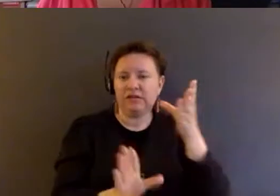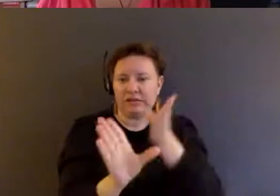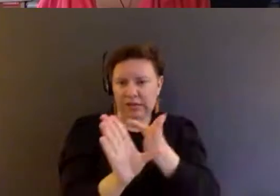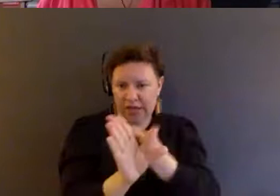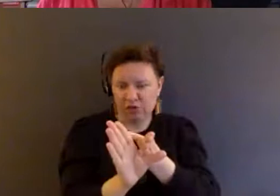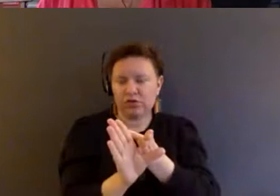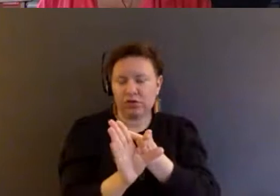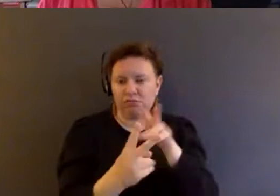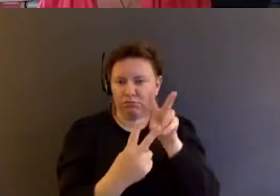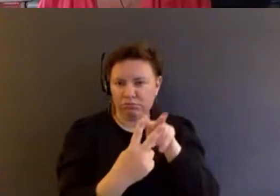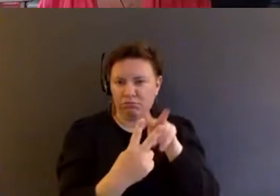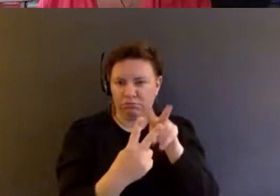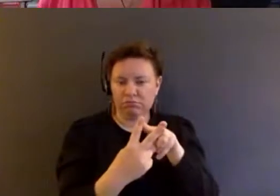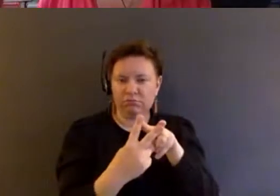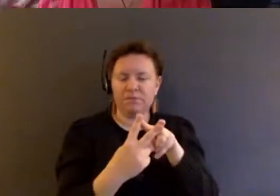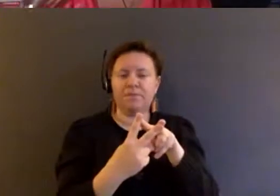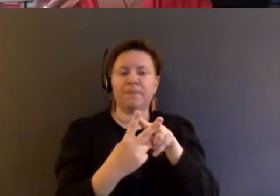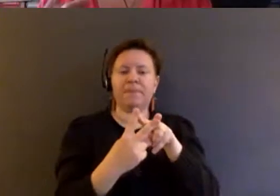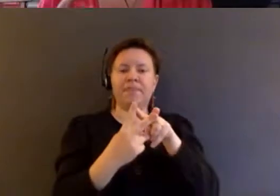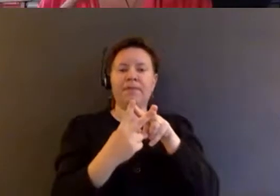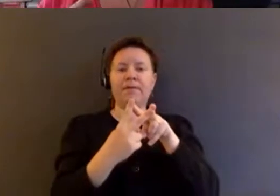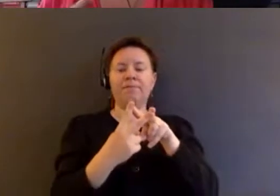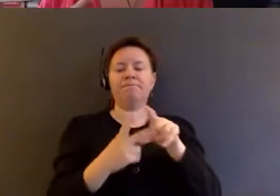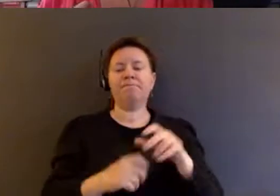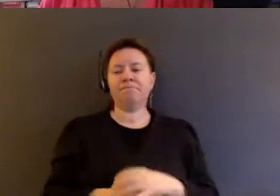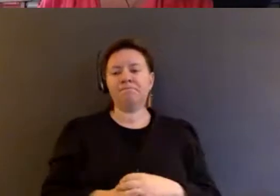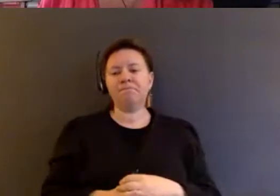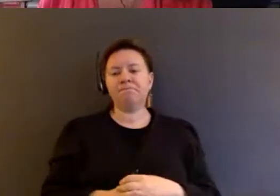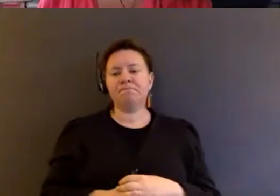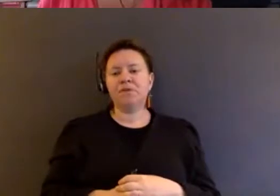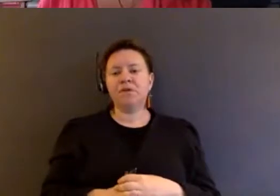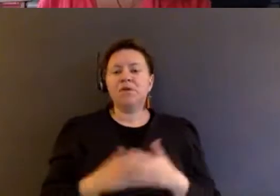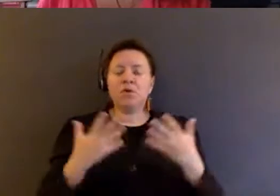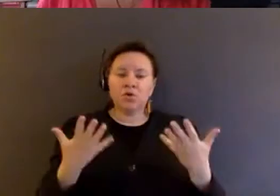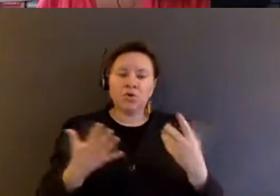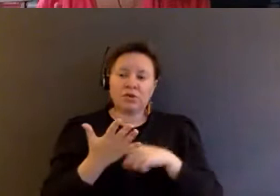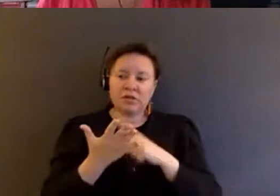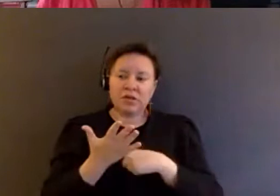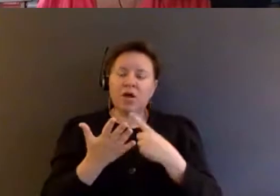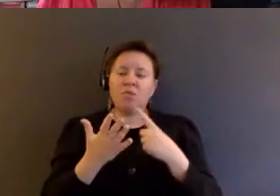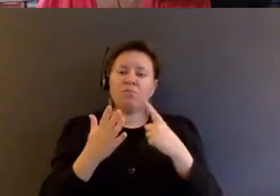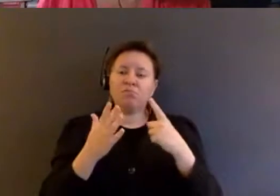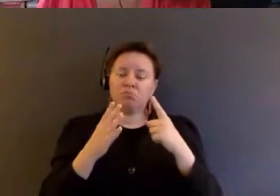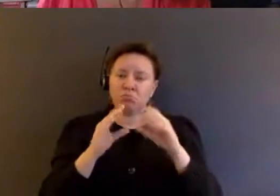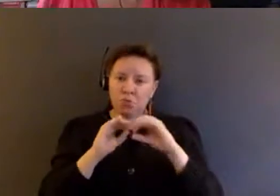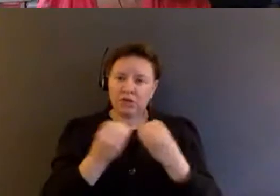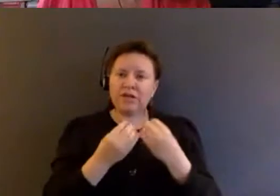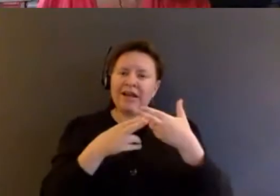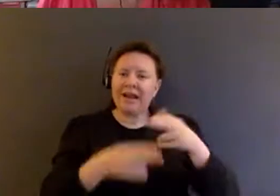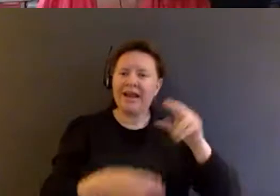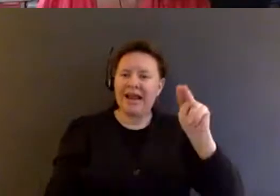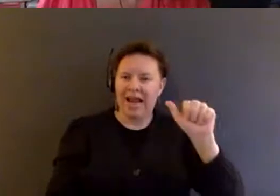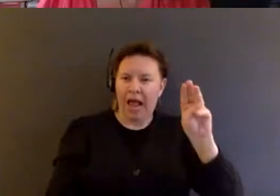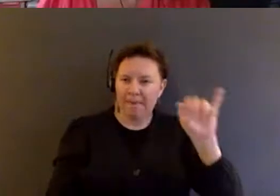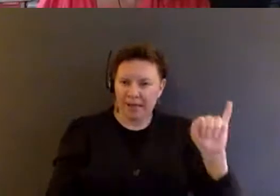some of the organizations I named earlier, NAMI, which is the